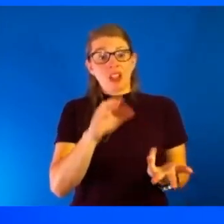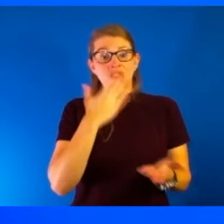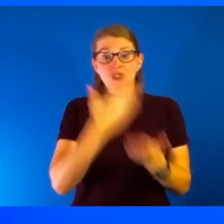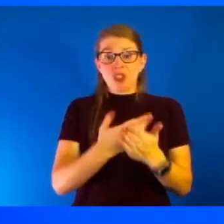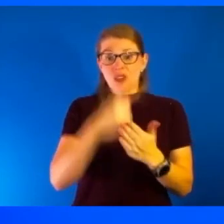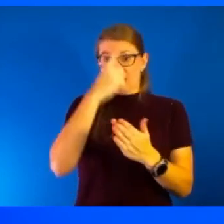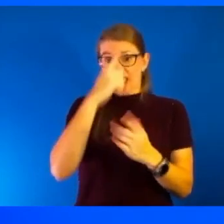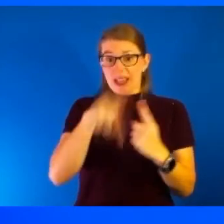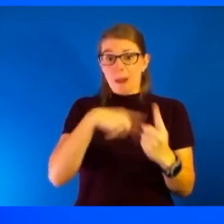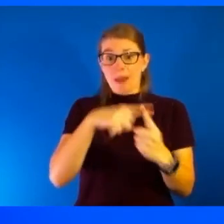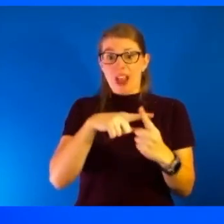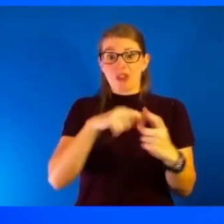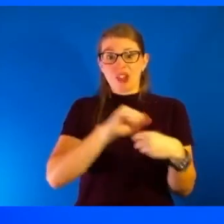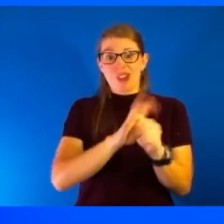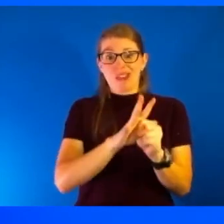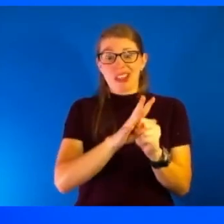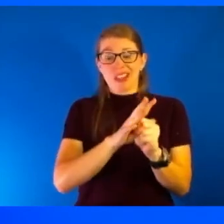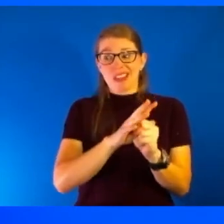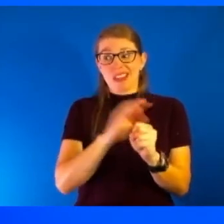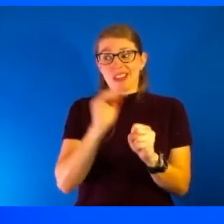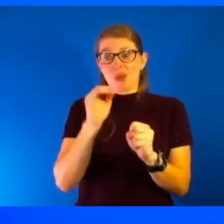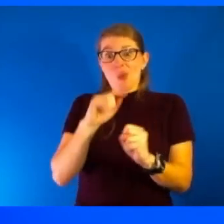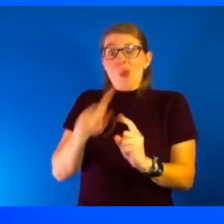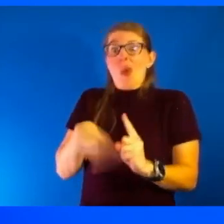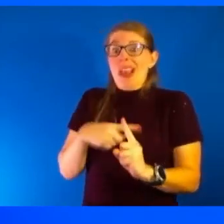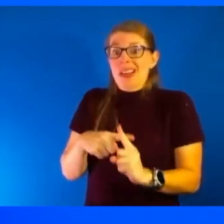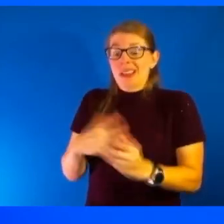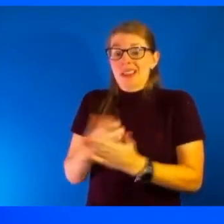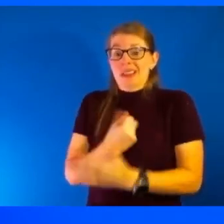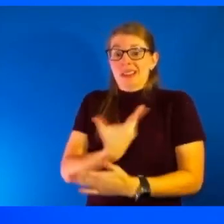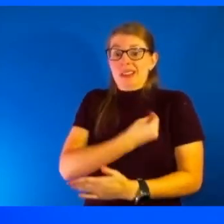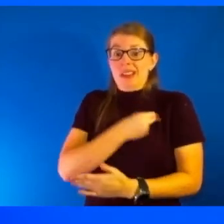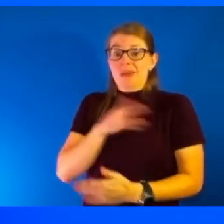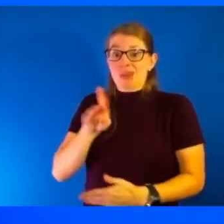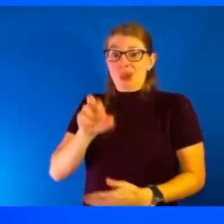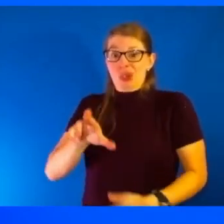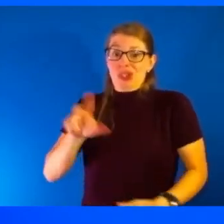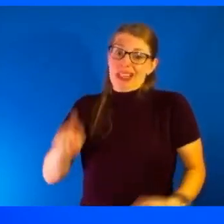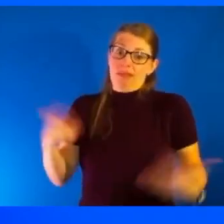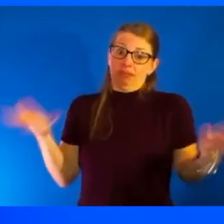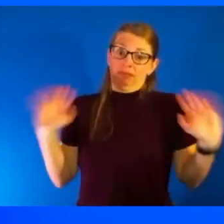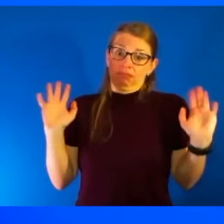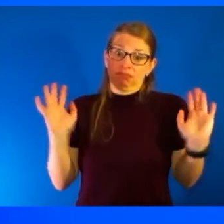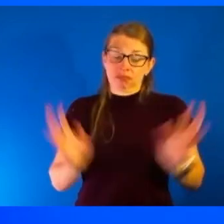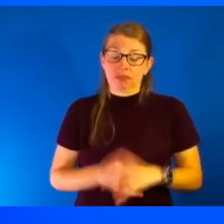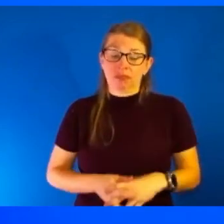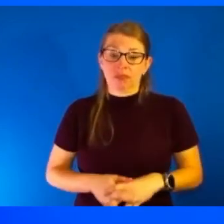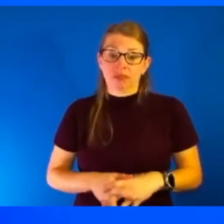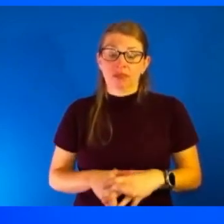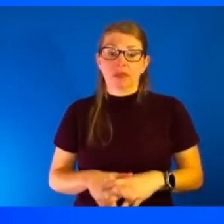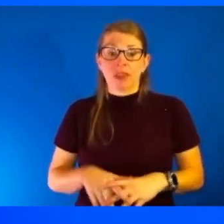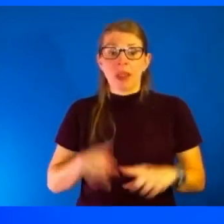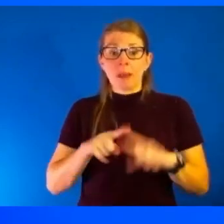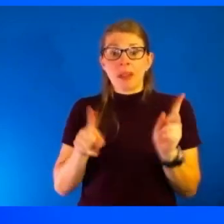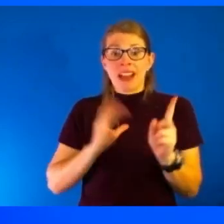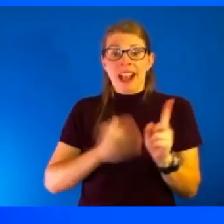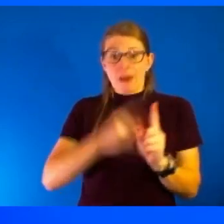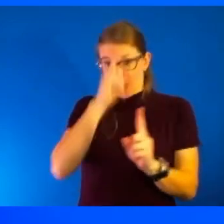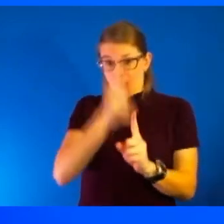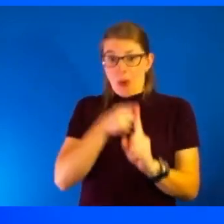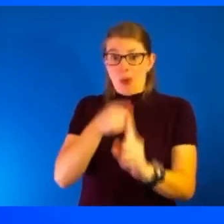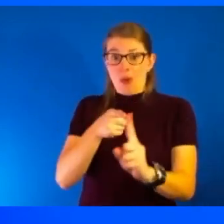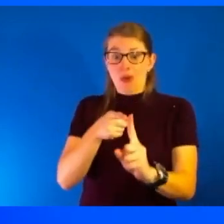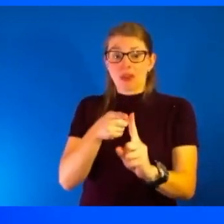shot or whatever we land on for sustainment moving forward. But, you know, I think our goal is to get us to where we're steady state.